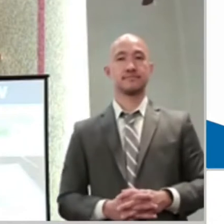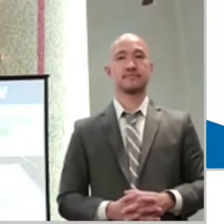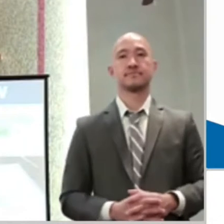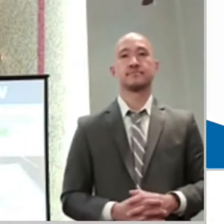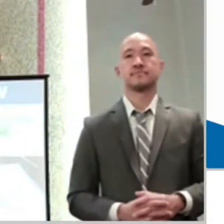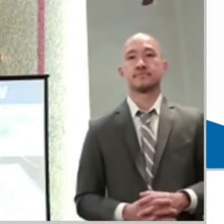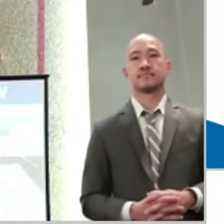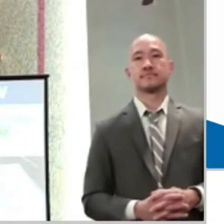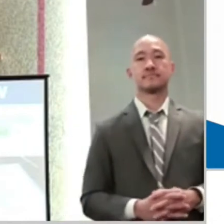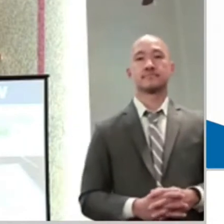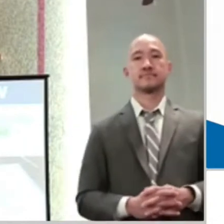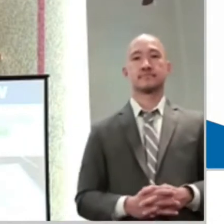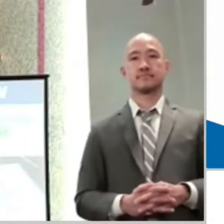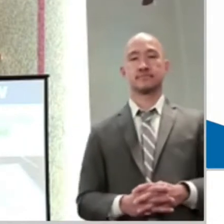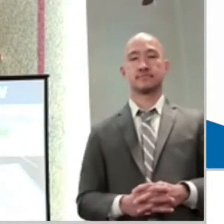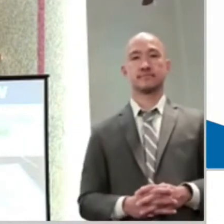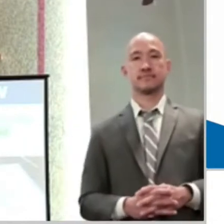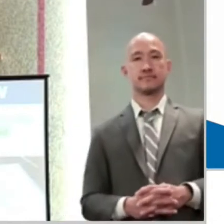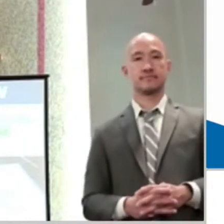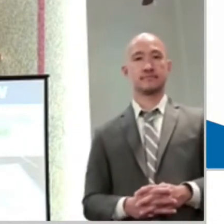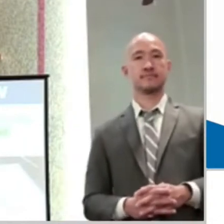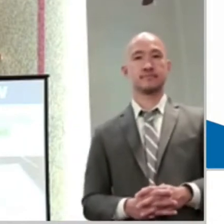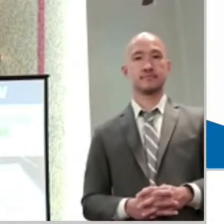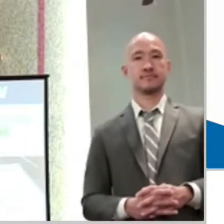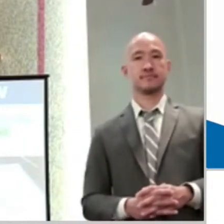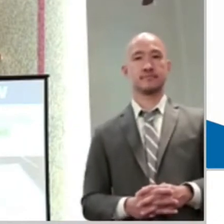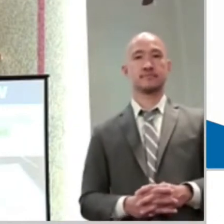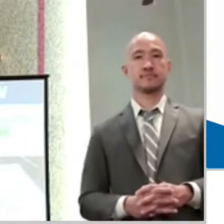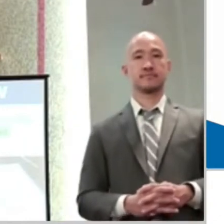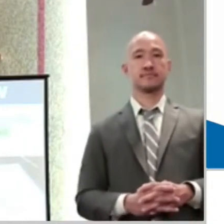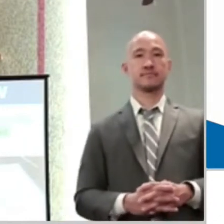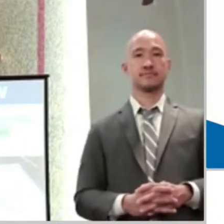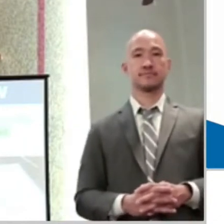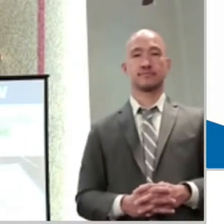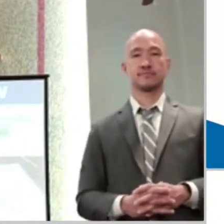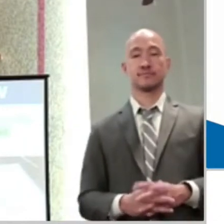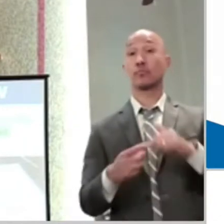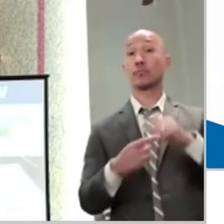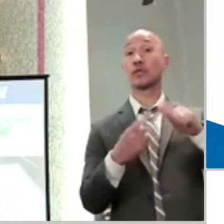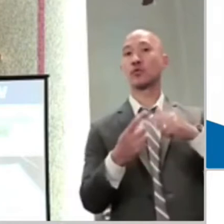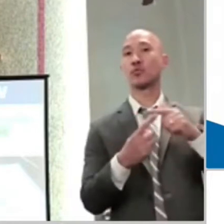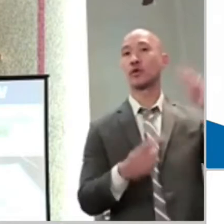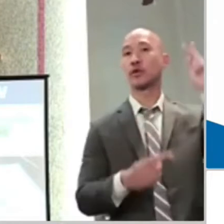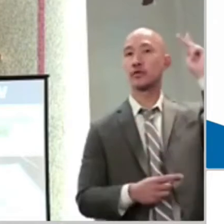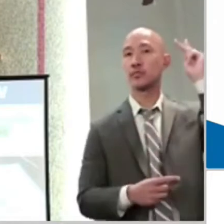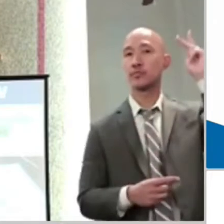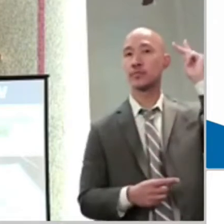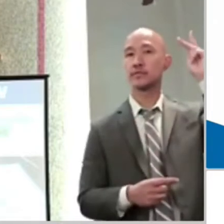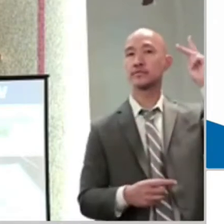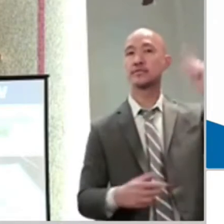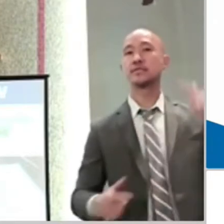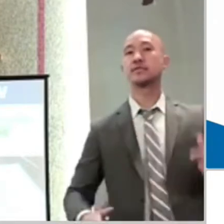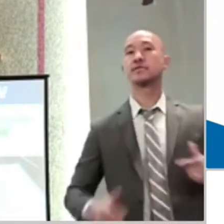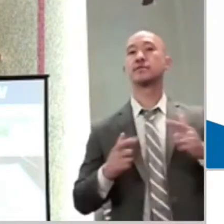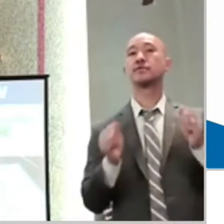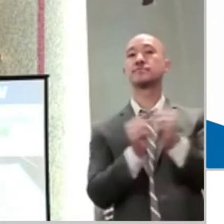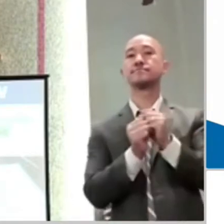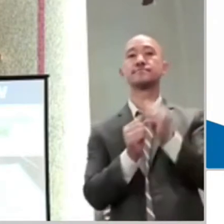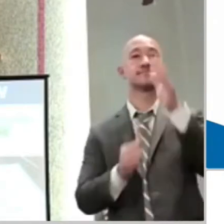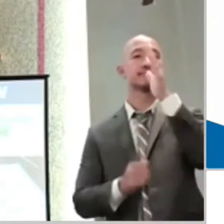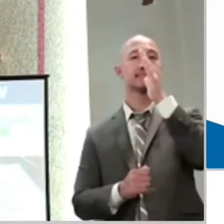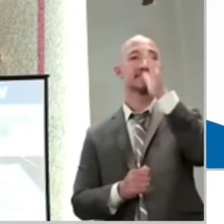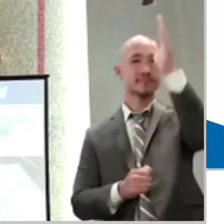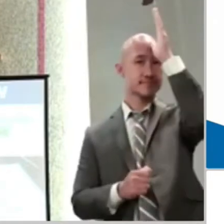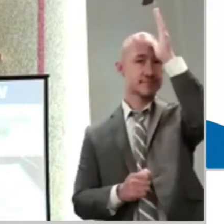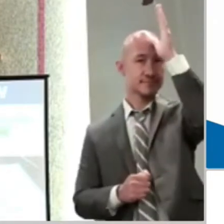there? When I lived with my parents, and I did the dishes, I did